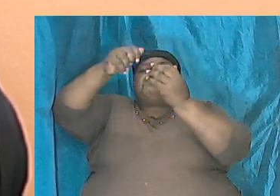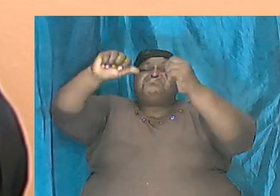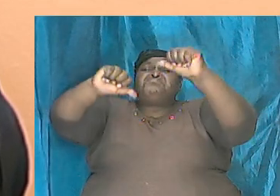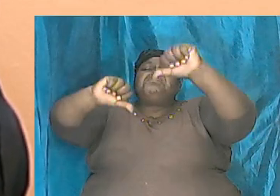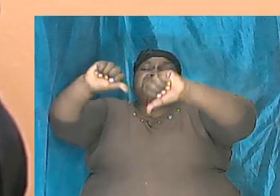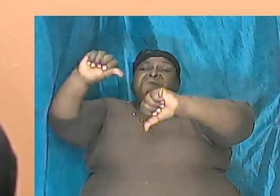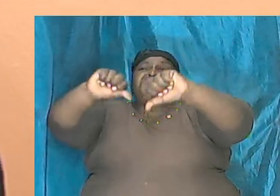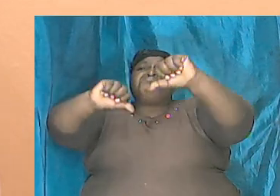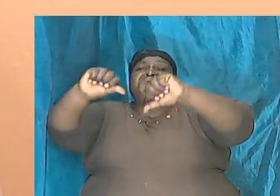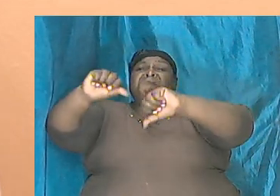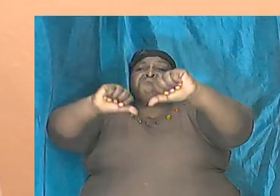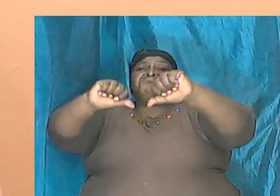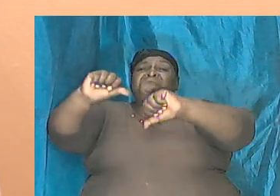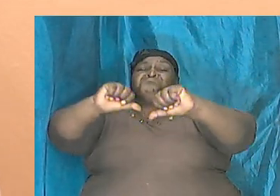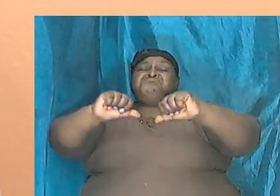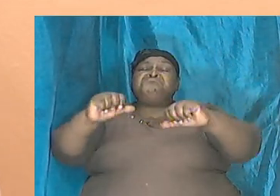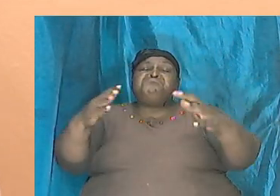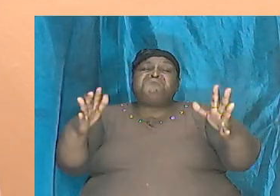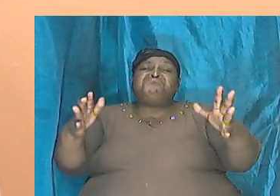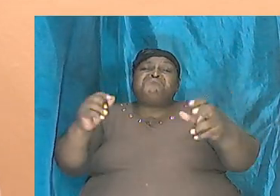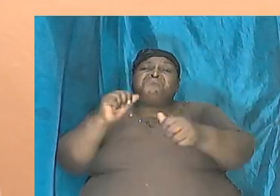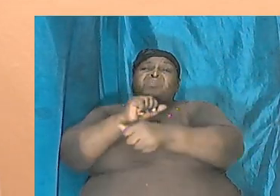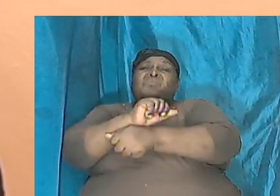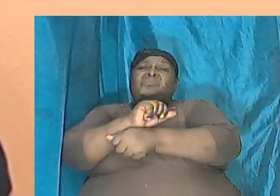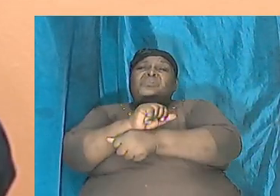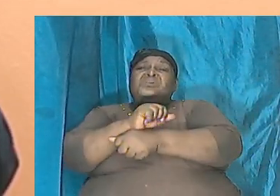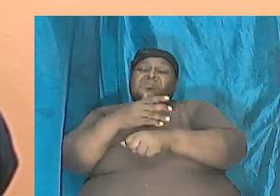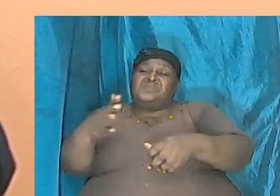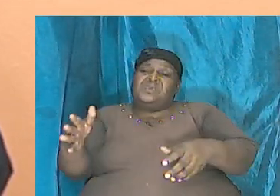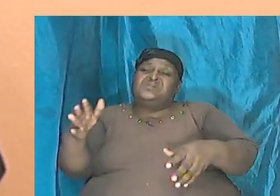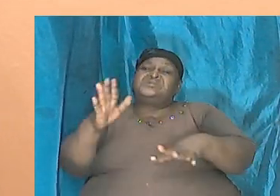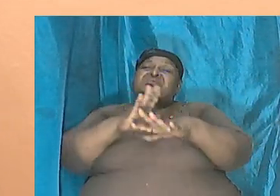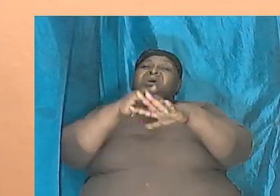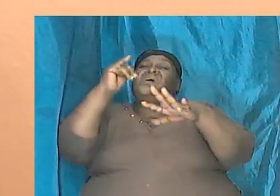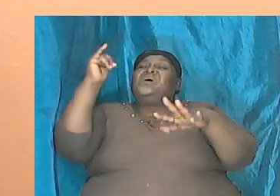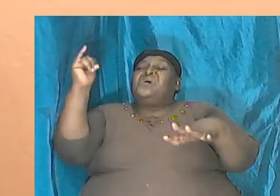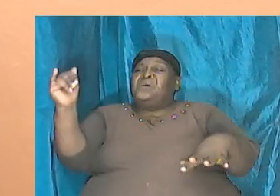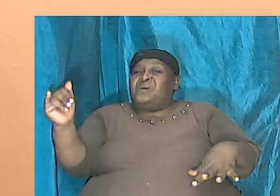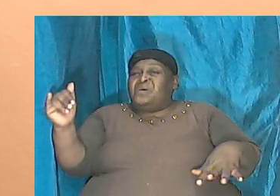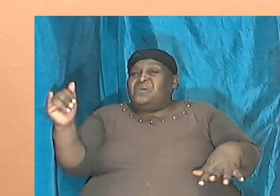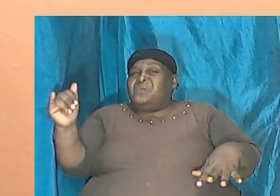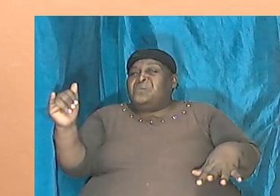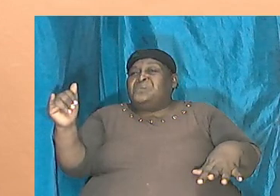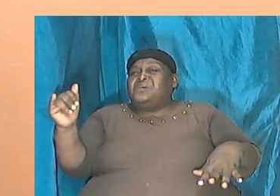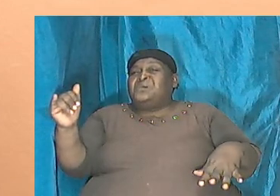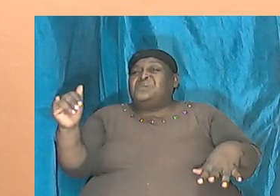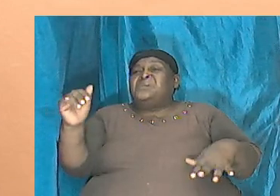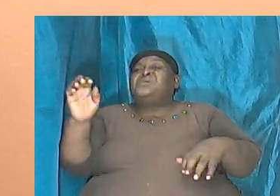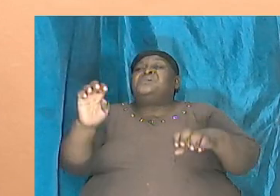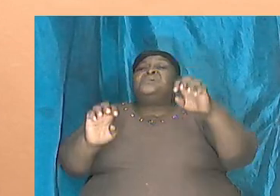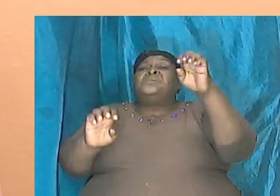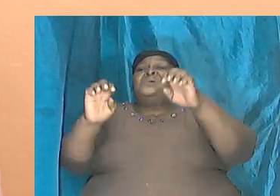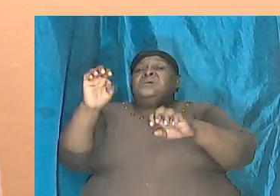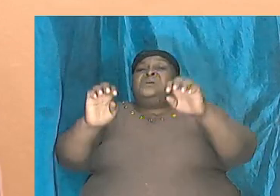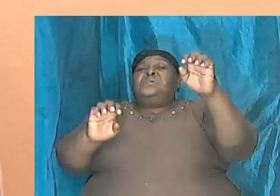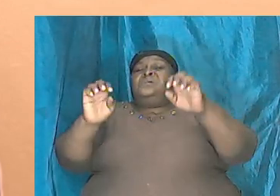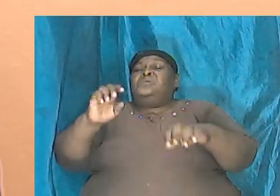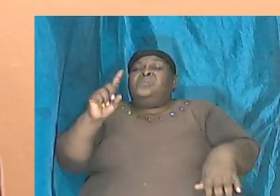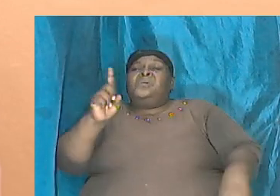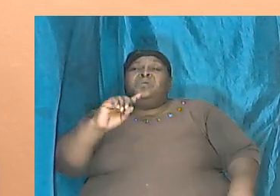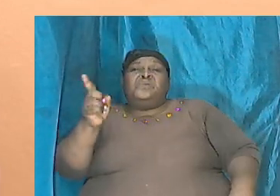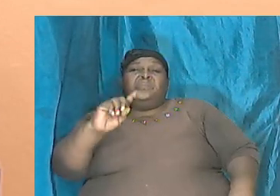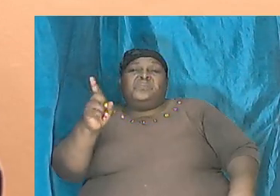scientific jargon, things that they call carbon dating exercises where